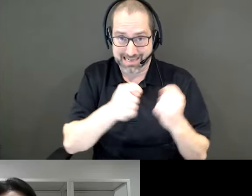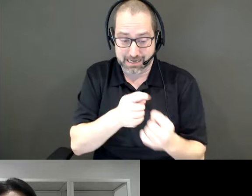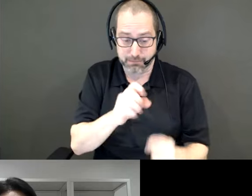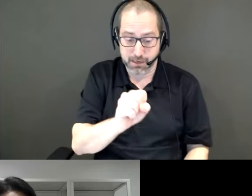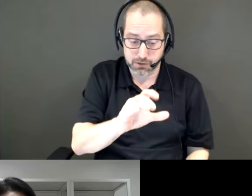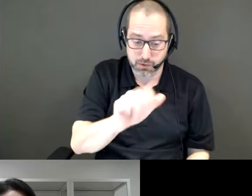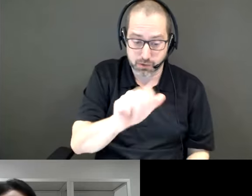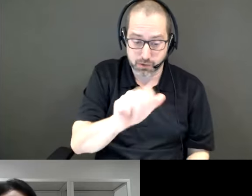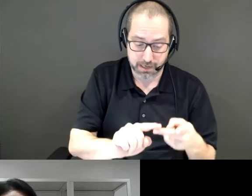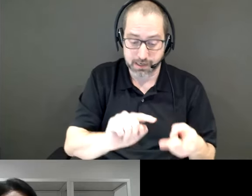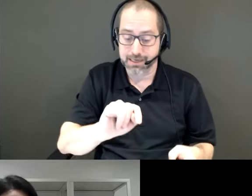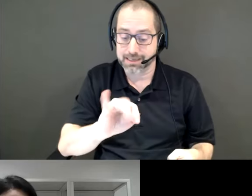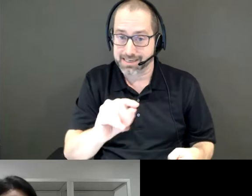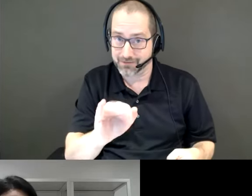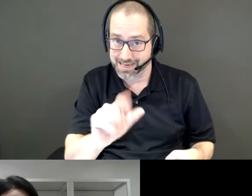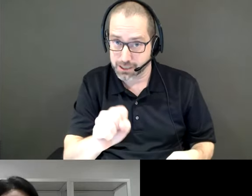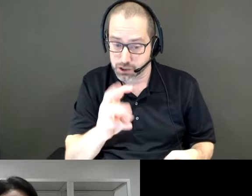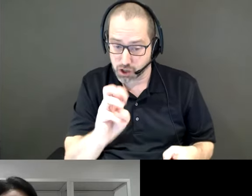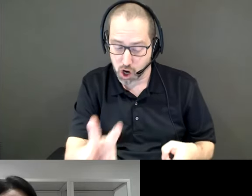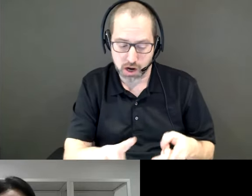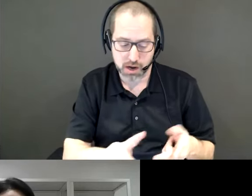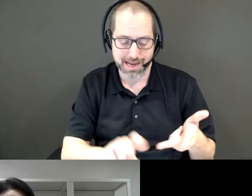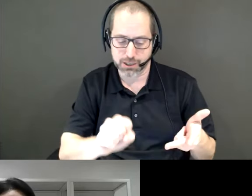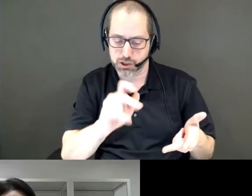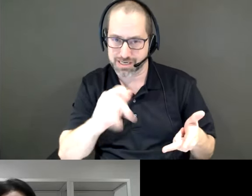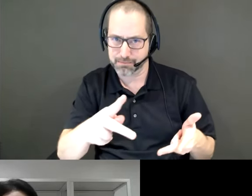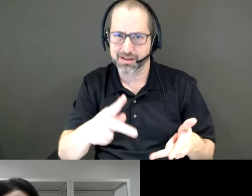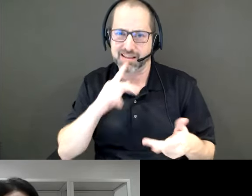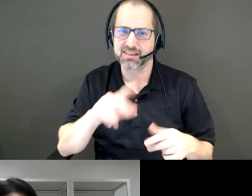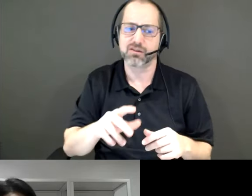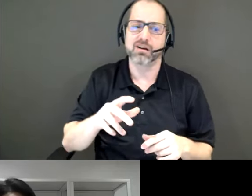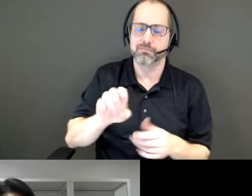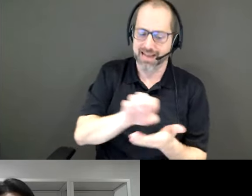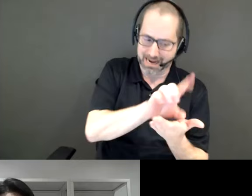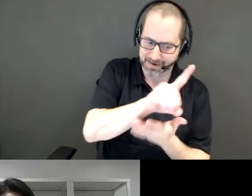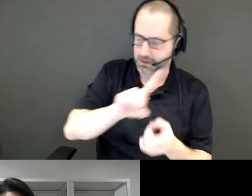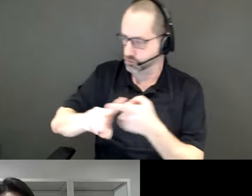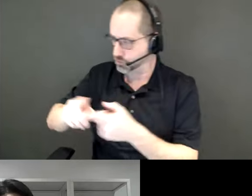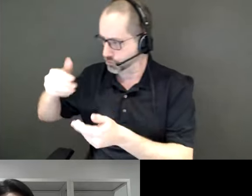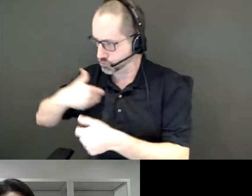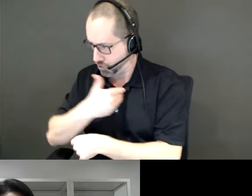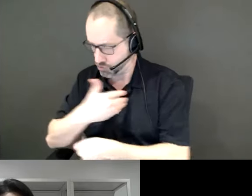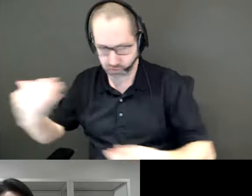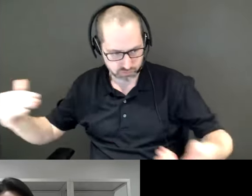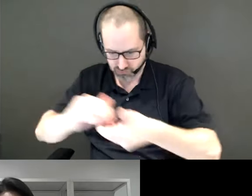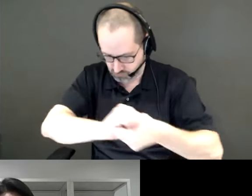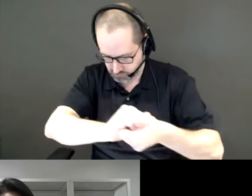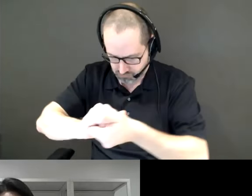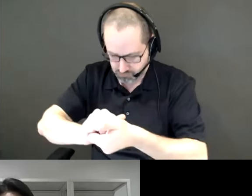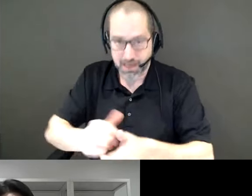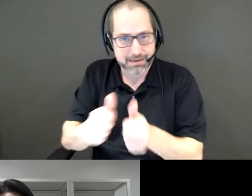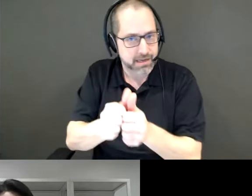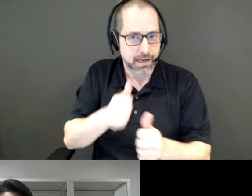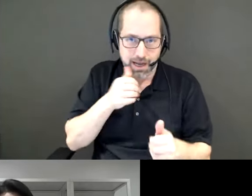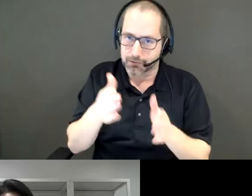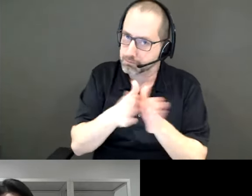Shaw, and Sheep, who are collectively working between Toronto and Edmonton and together have expertise in public art,